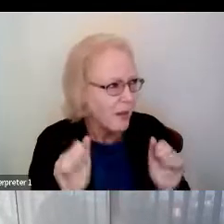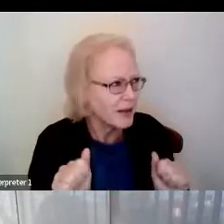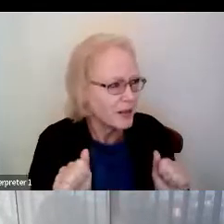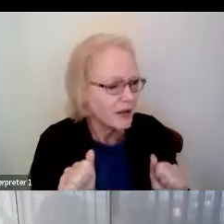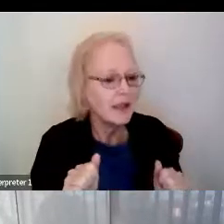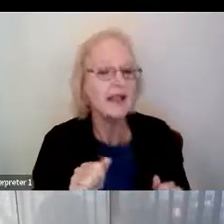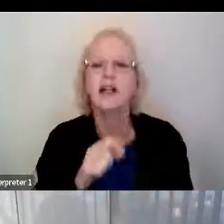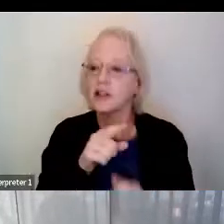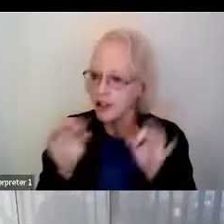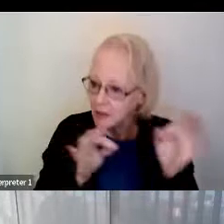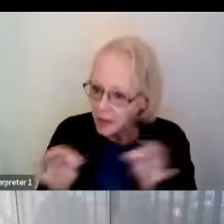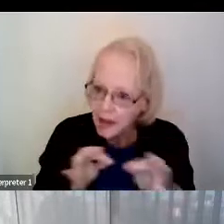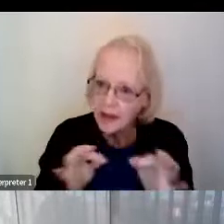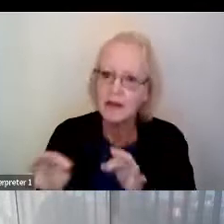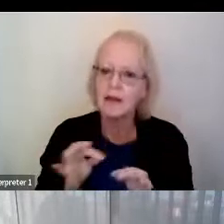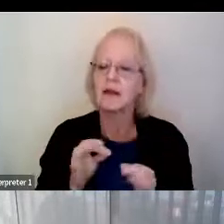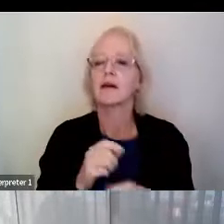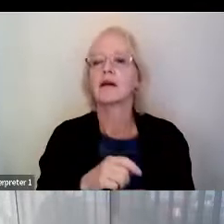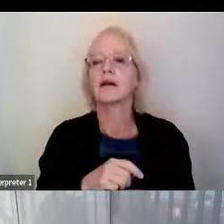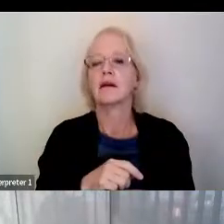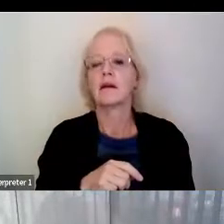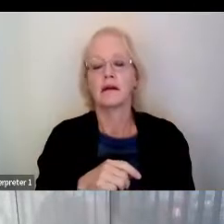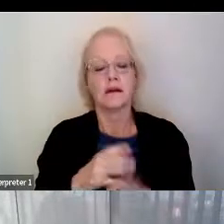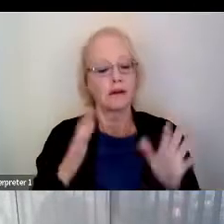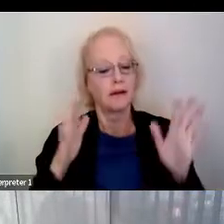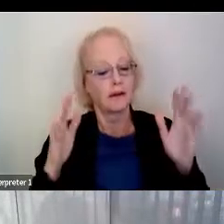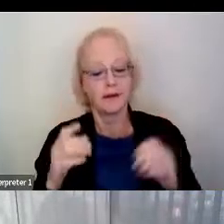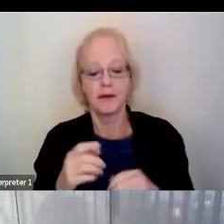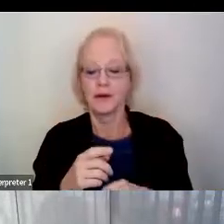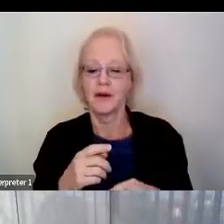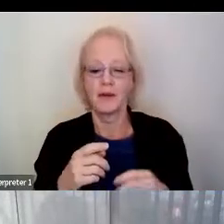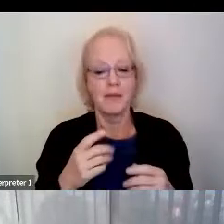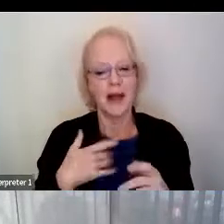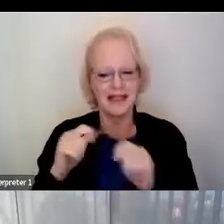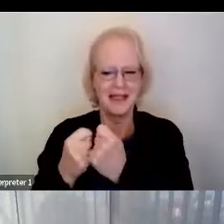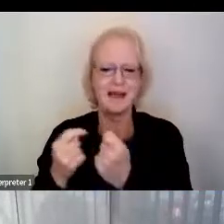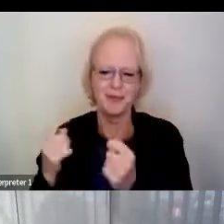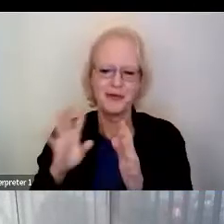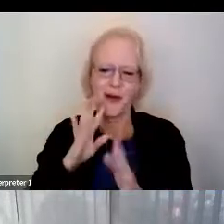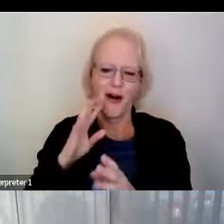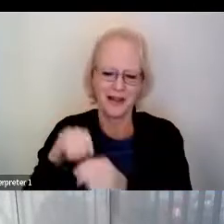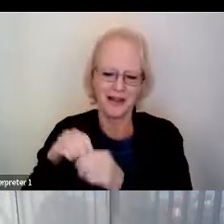And she explained it to me. But my team will talk in detail about it. Then we did.